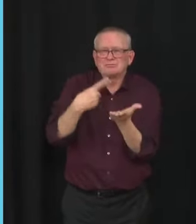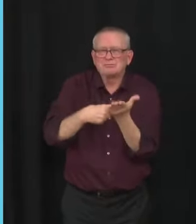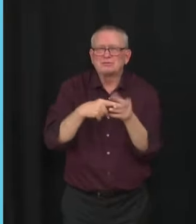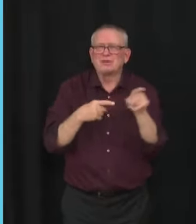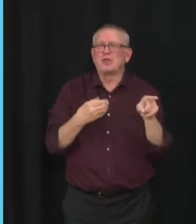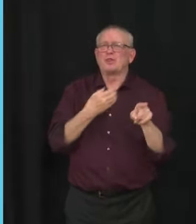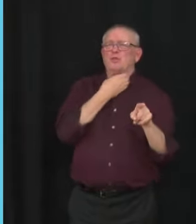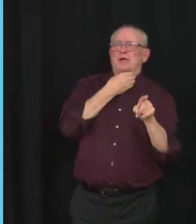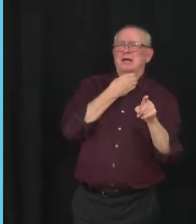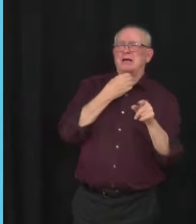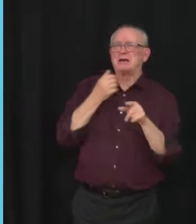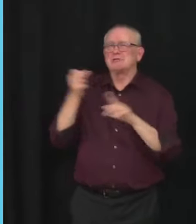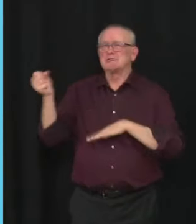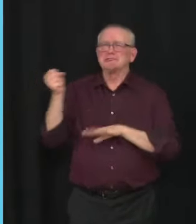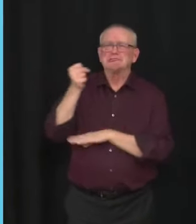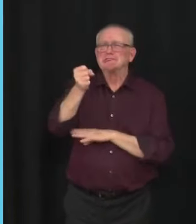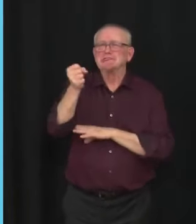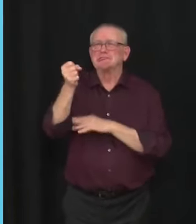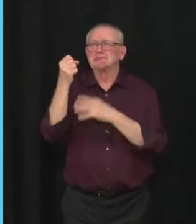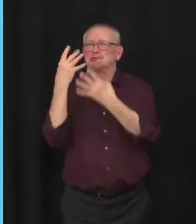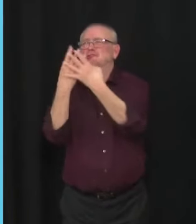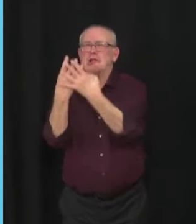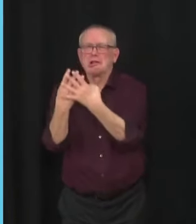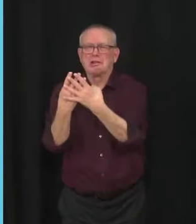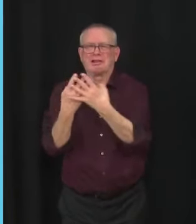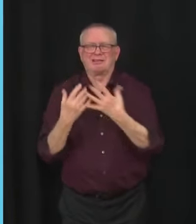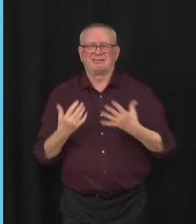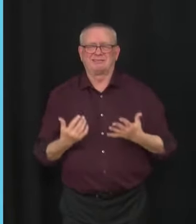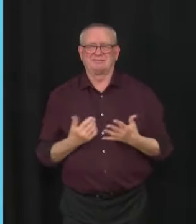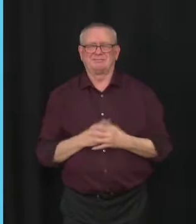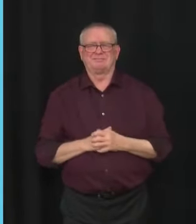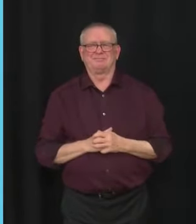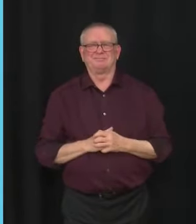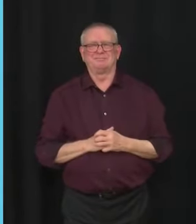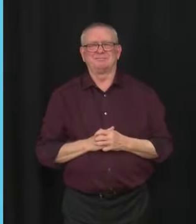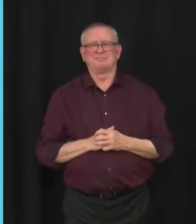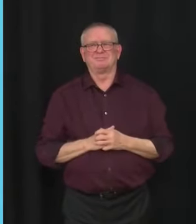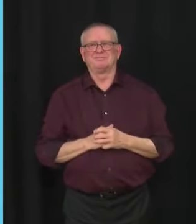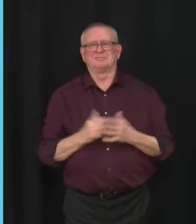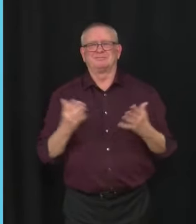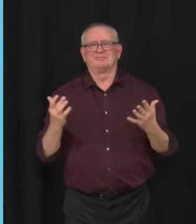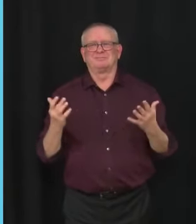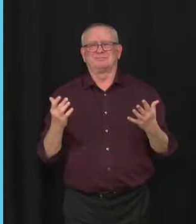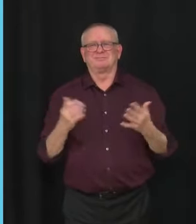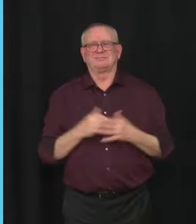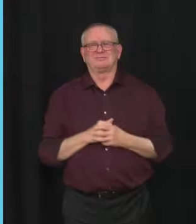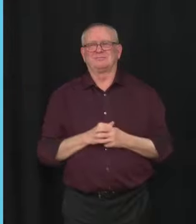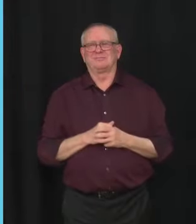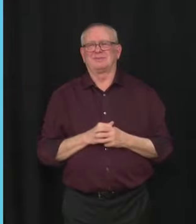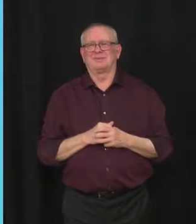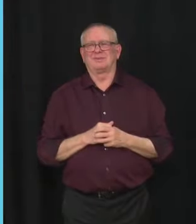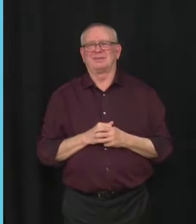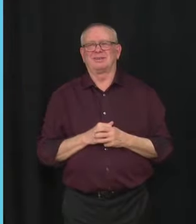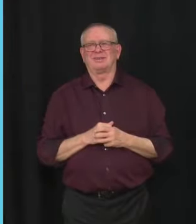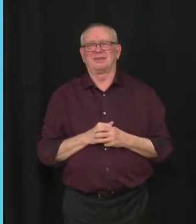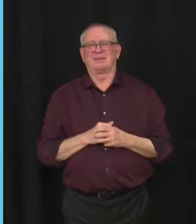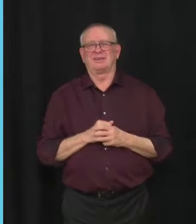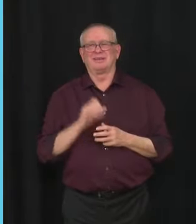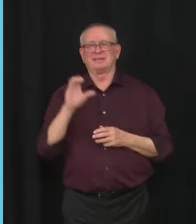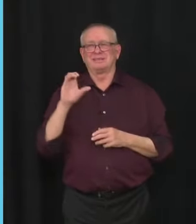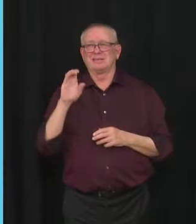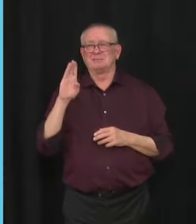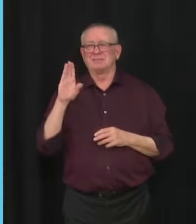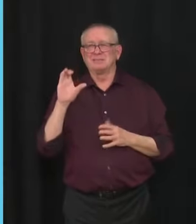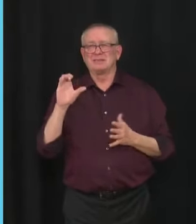he did about the former Prime Minister of our country. So I don't know why CBC and others